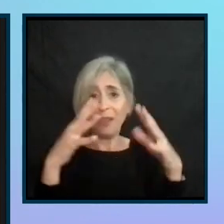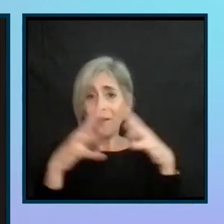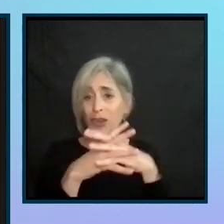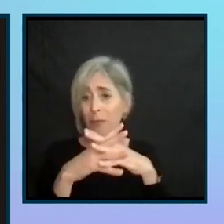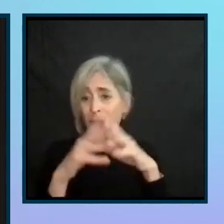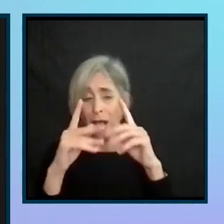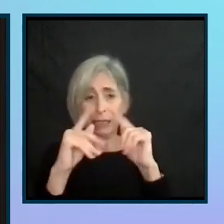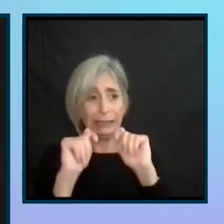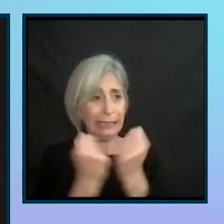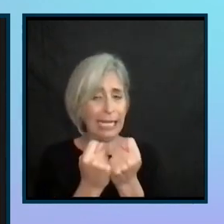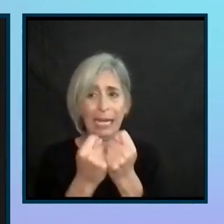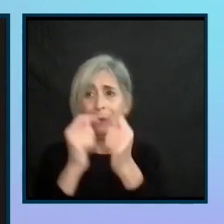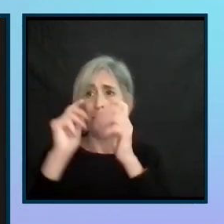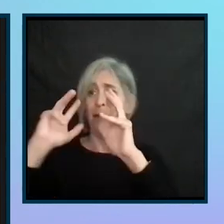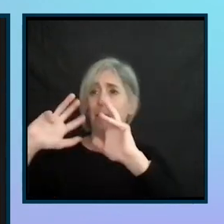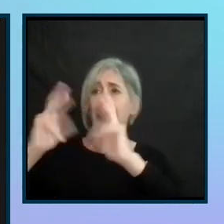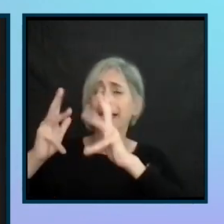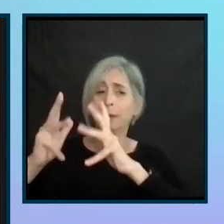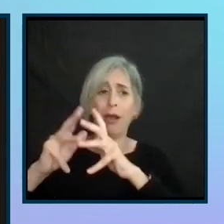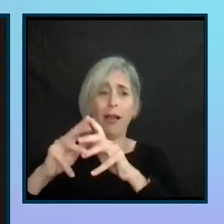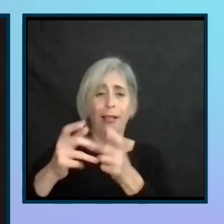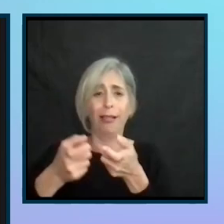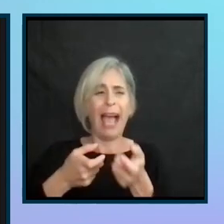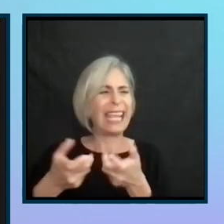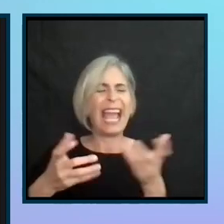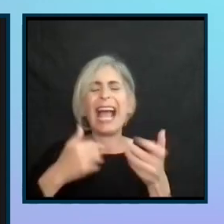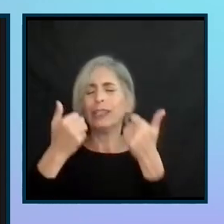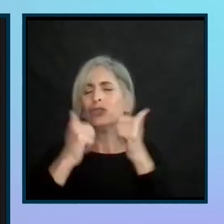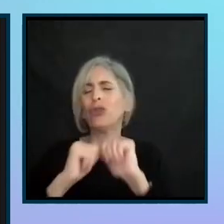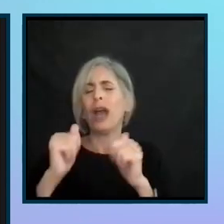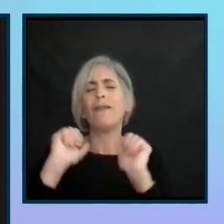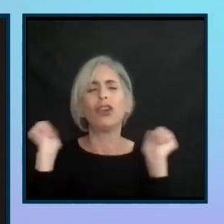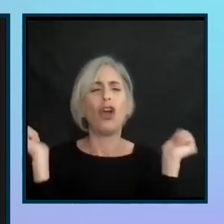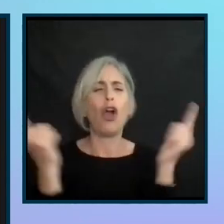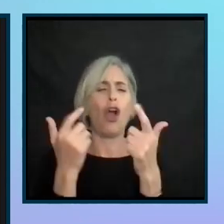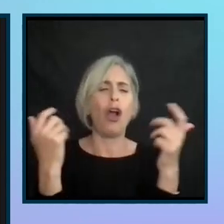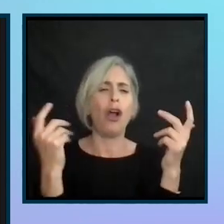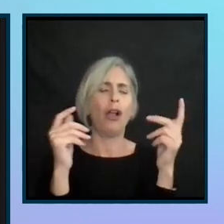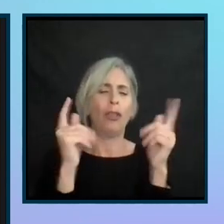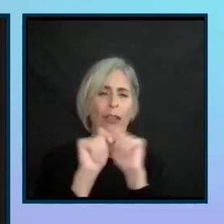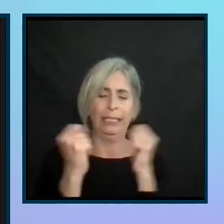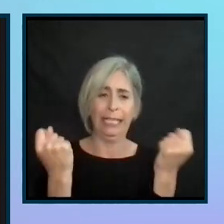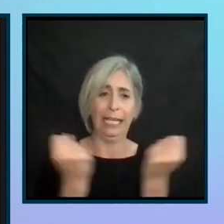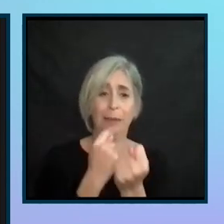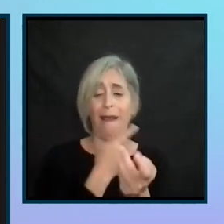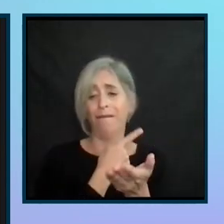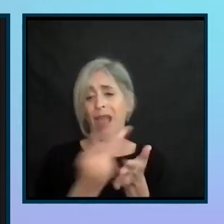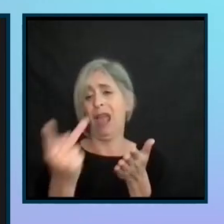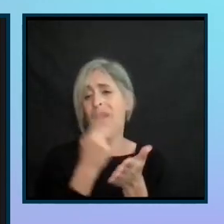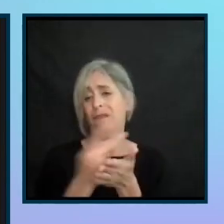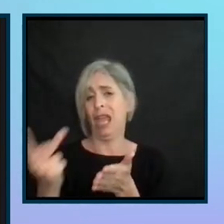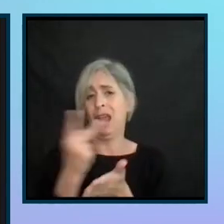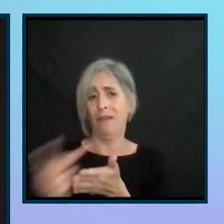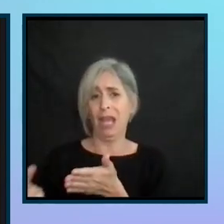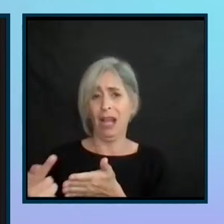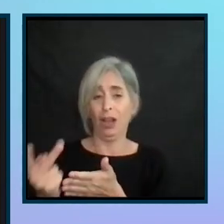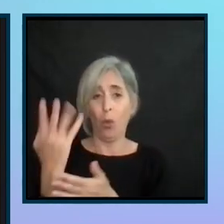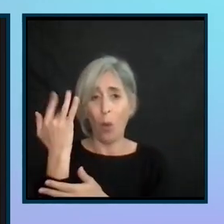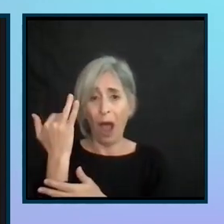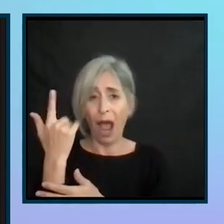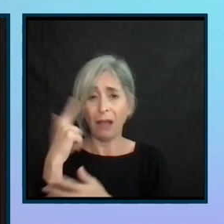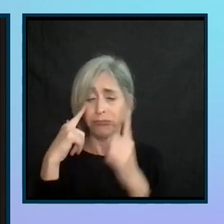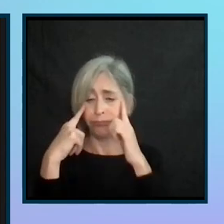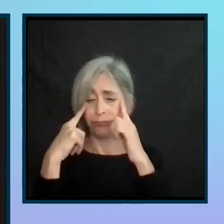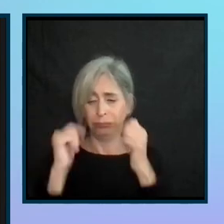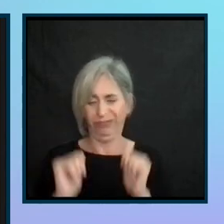be on the basketball team, the hockey team. And I tried out for all of them and failed miserably because of my lack of vision. So I needed